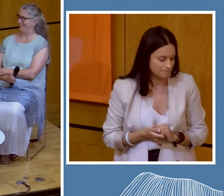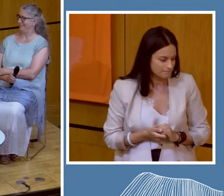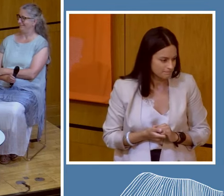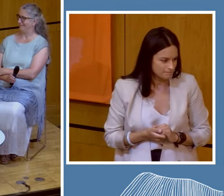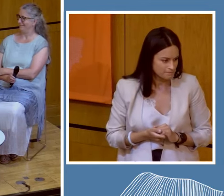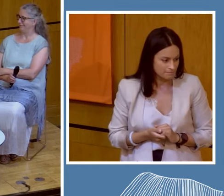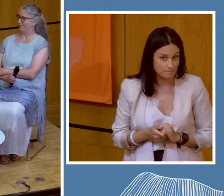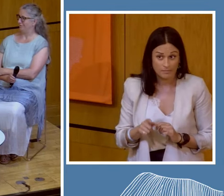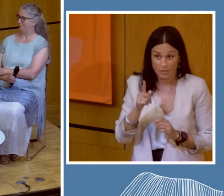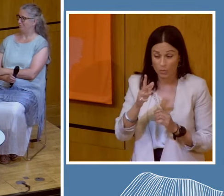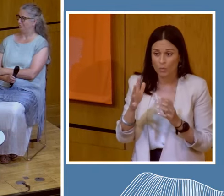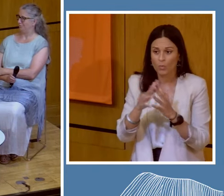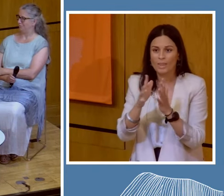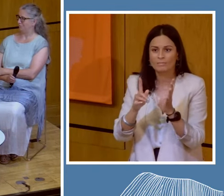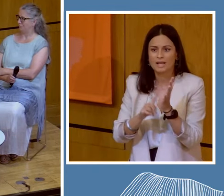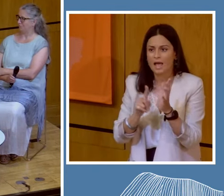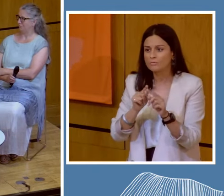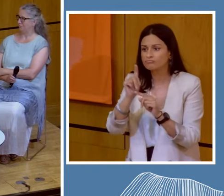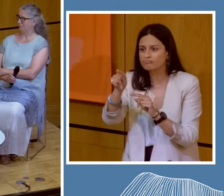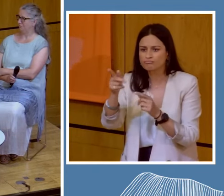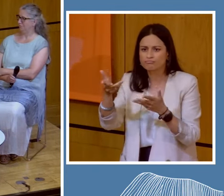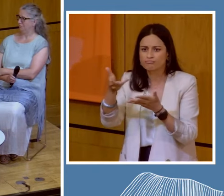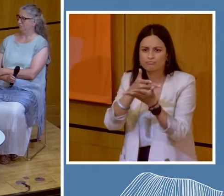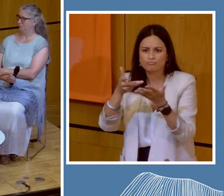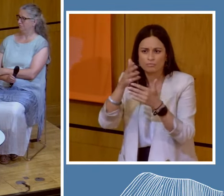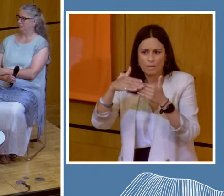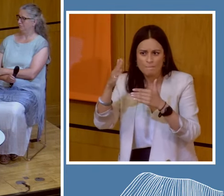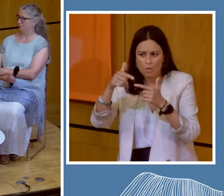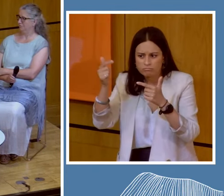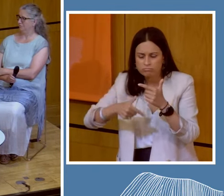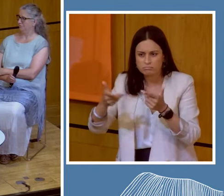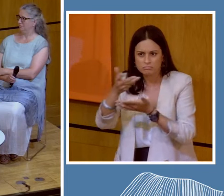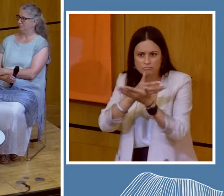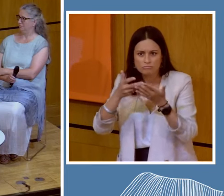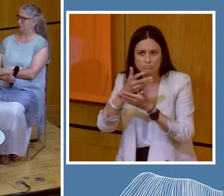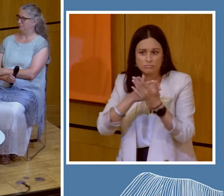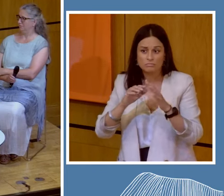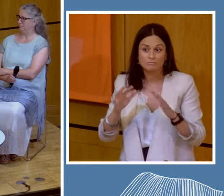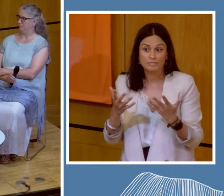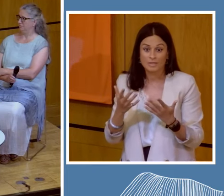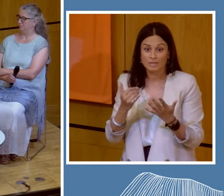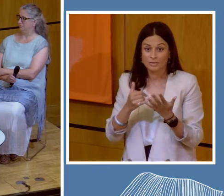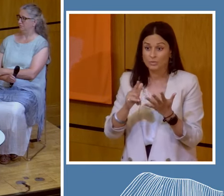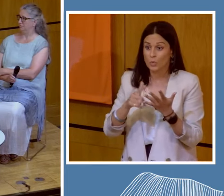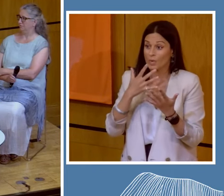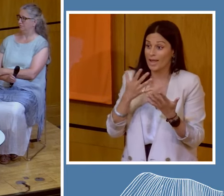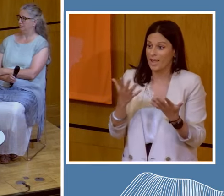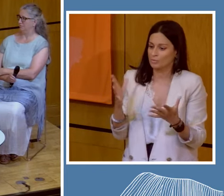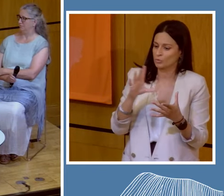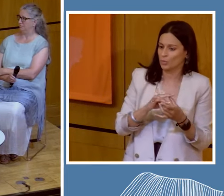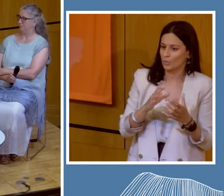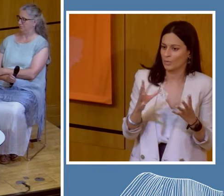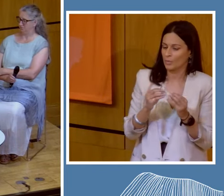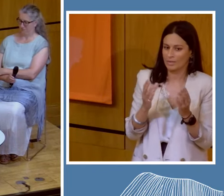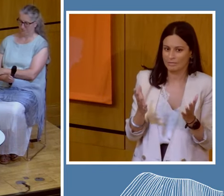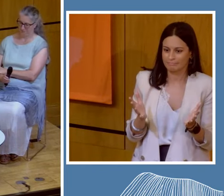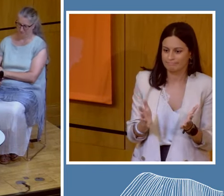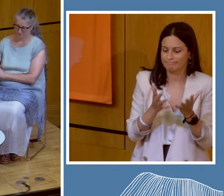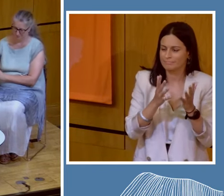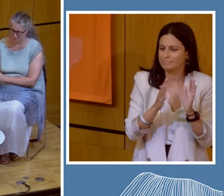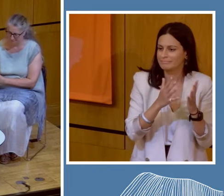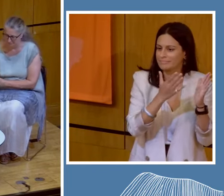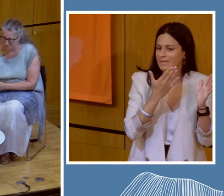But in the Williams Lounge, we might be able to have some more of these discussions. And so, can you just join me just in thanking